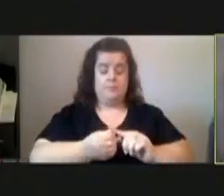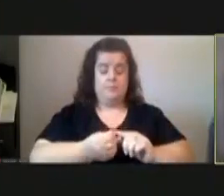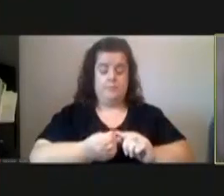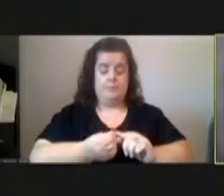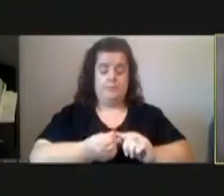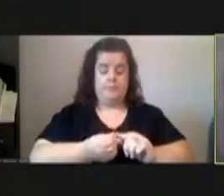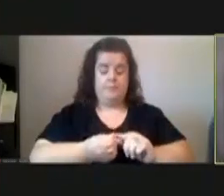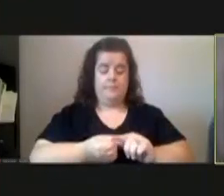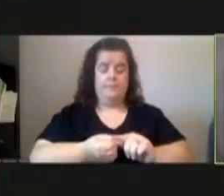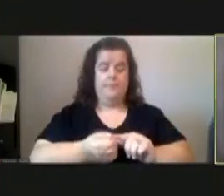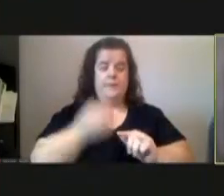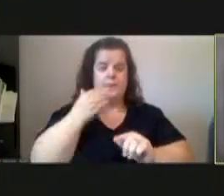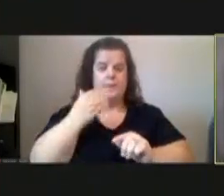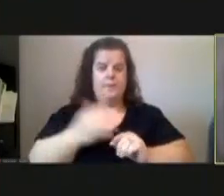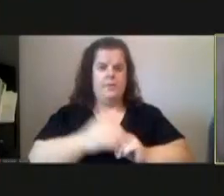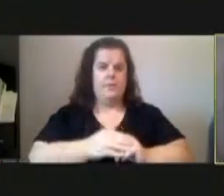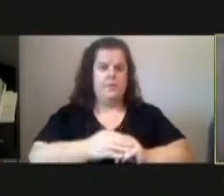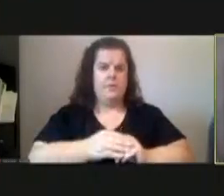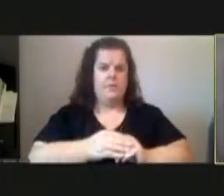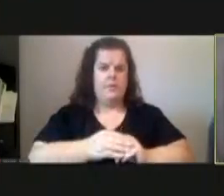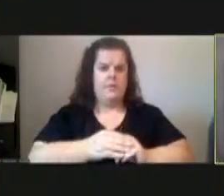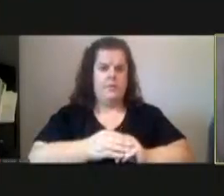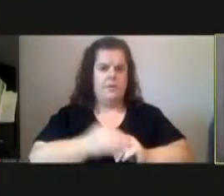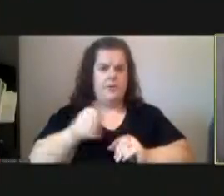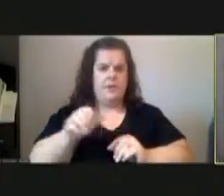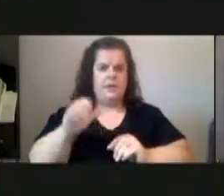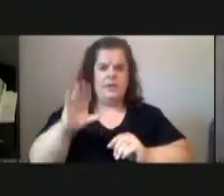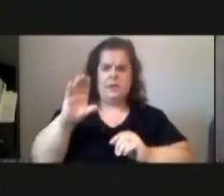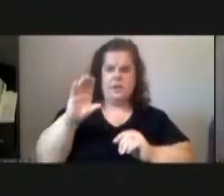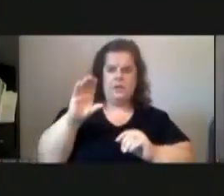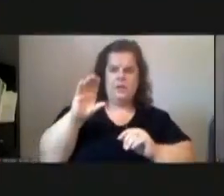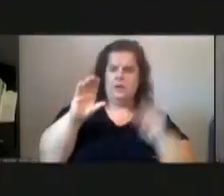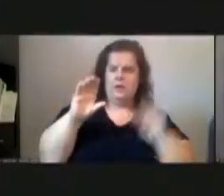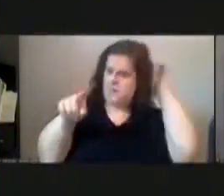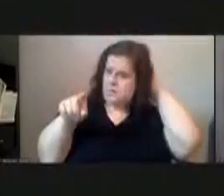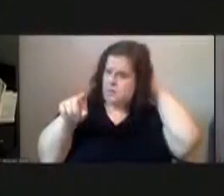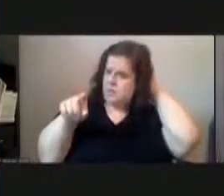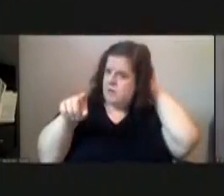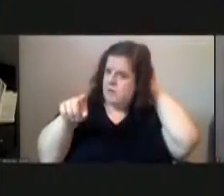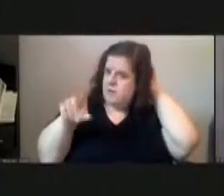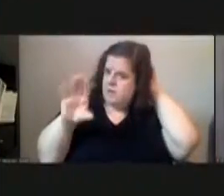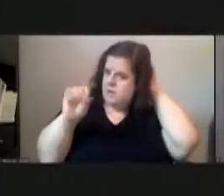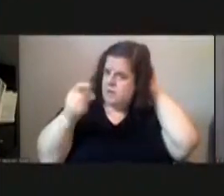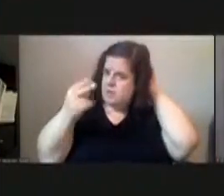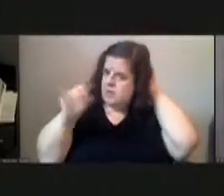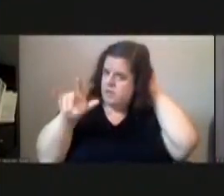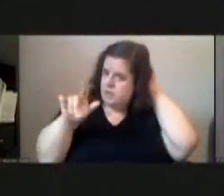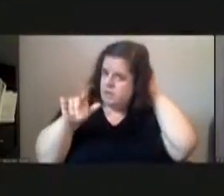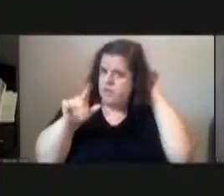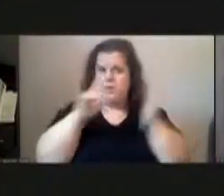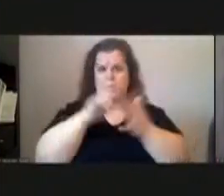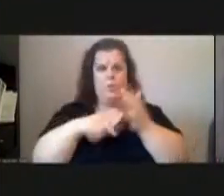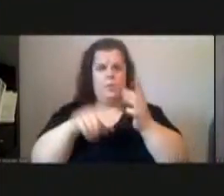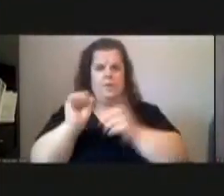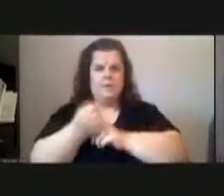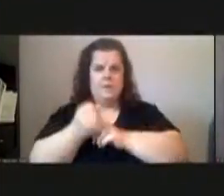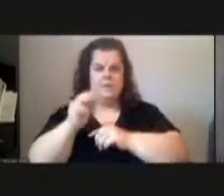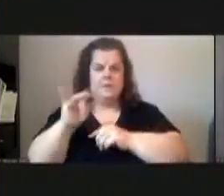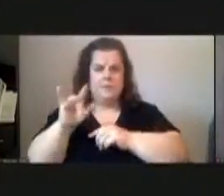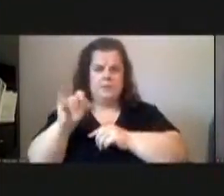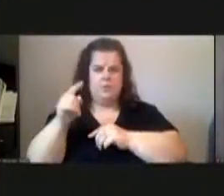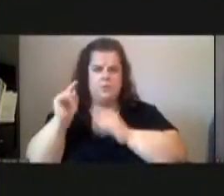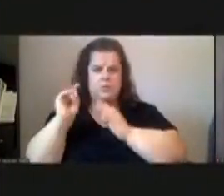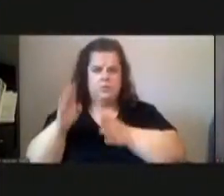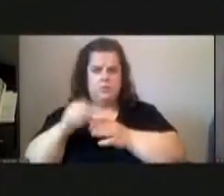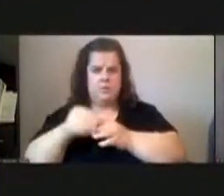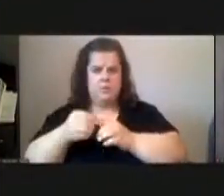thank you any councilman cock here yes um director what's the status of ross street um are we selling it